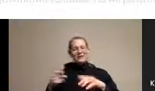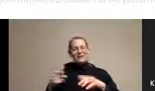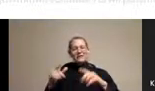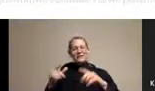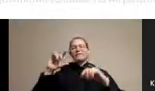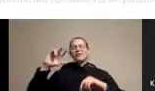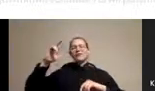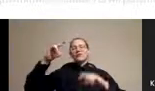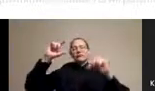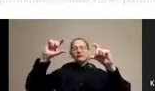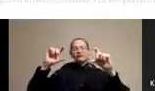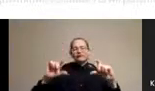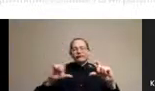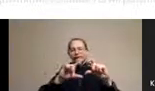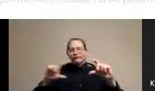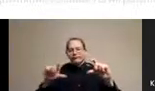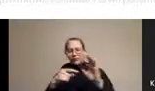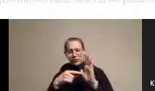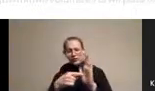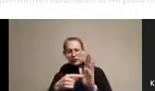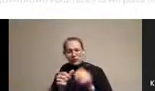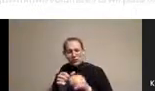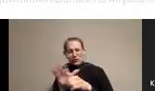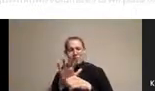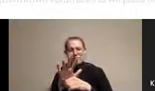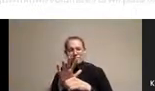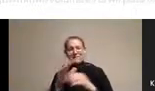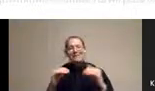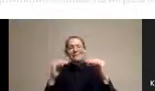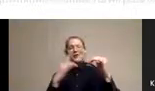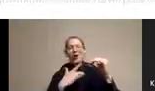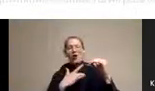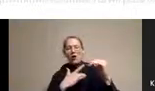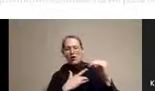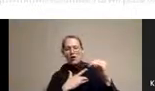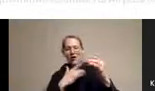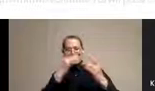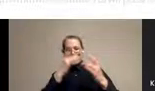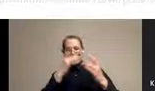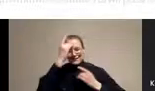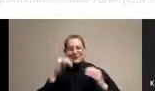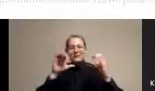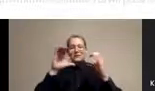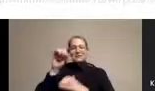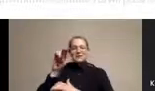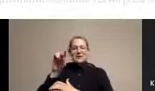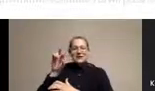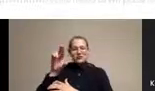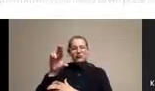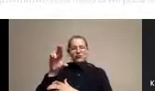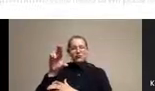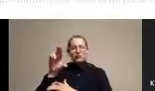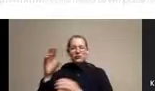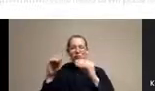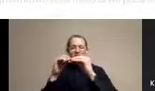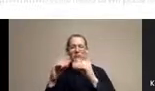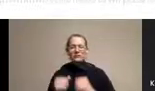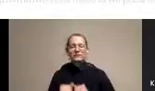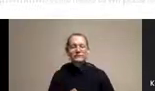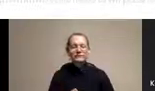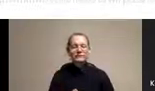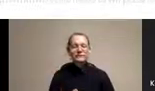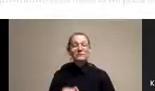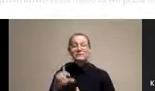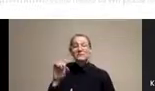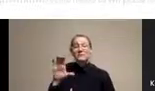cancer. Now, it's hard to remember that in December of 2019, December 31st, 2019, nobody had heard the